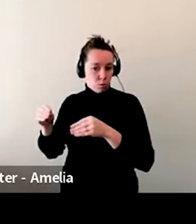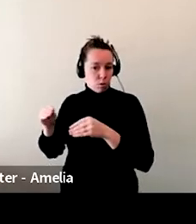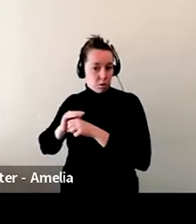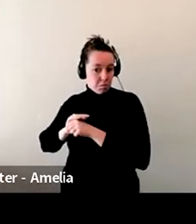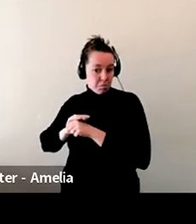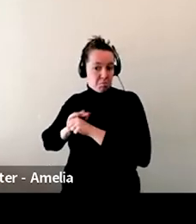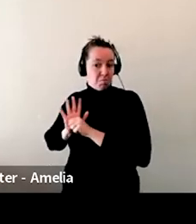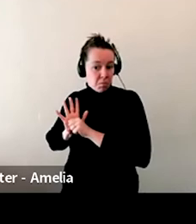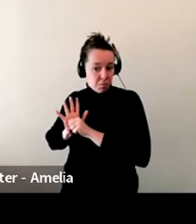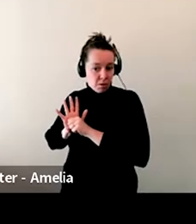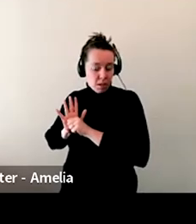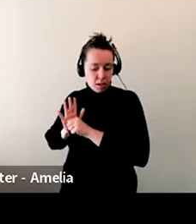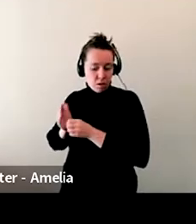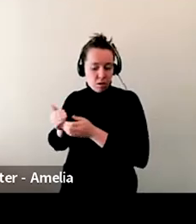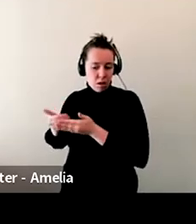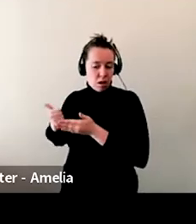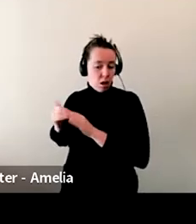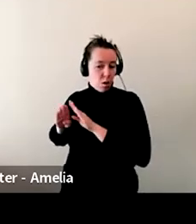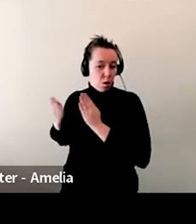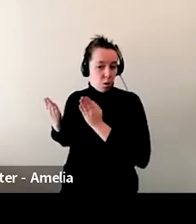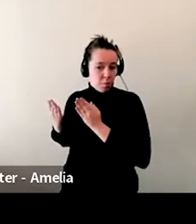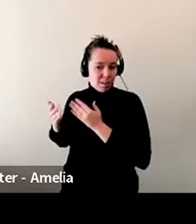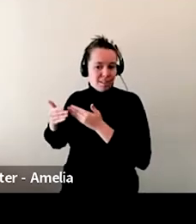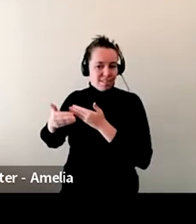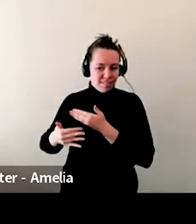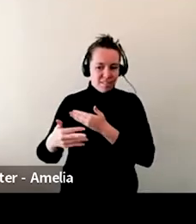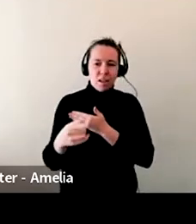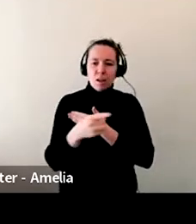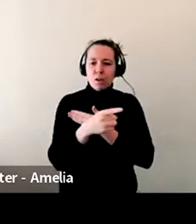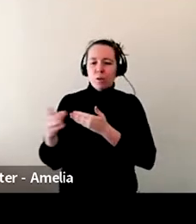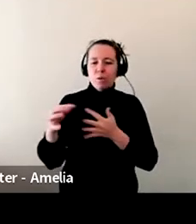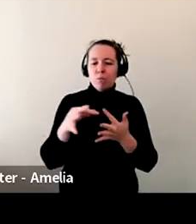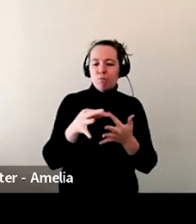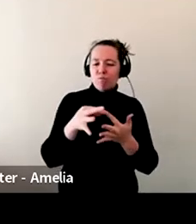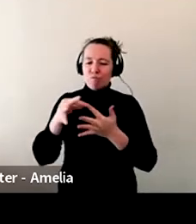BC and let's see, where am I going to go? Uh,